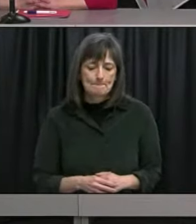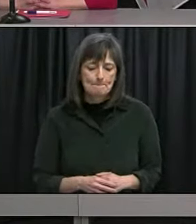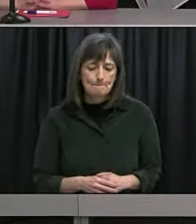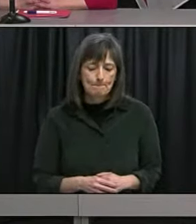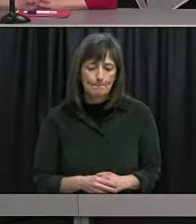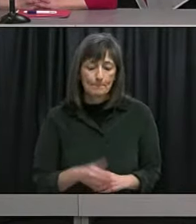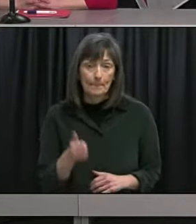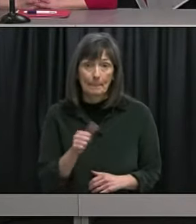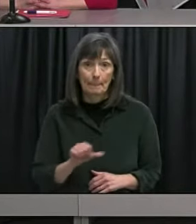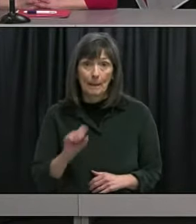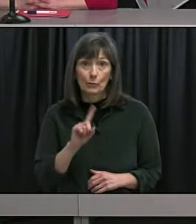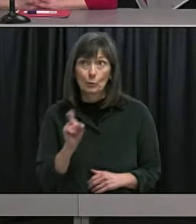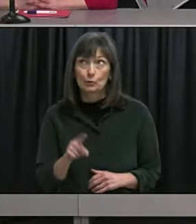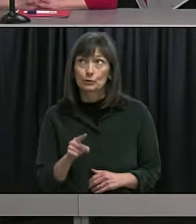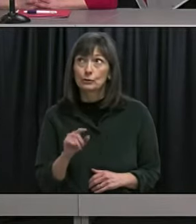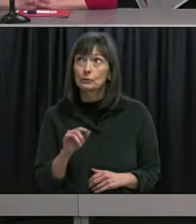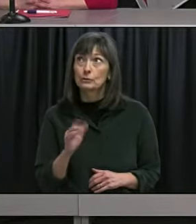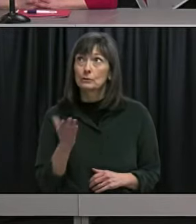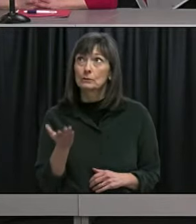Jody do you have a follow up question